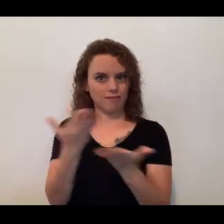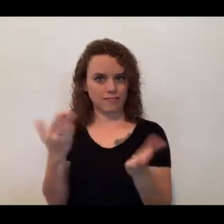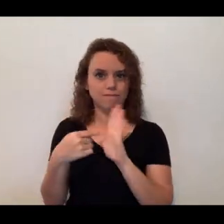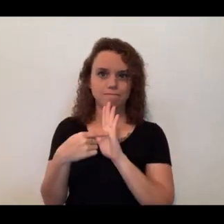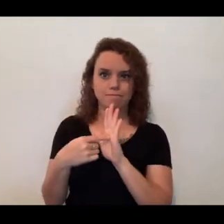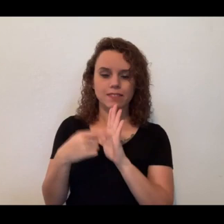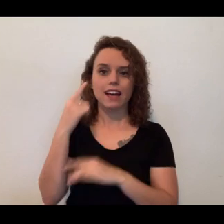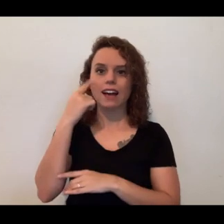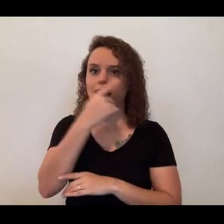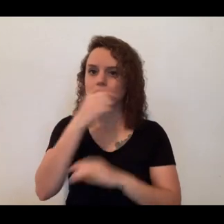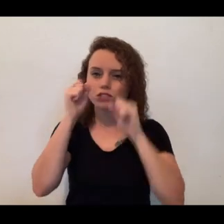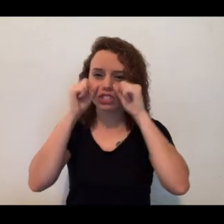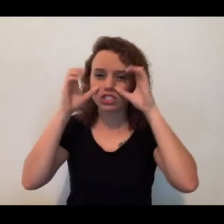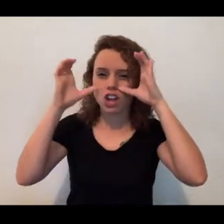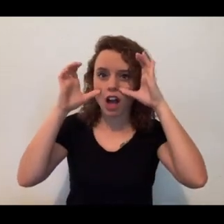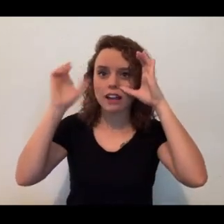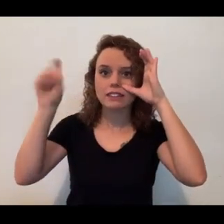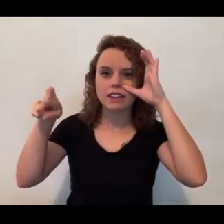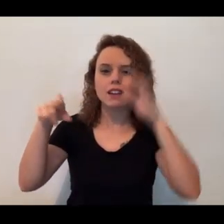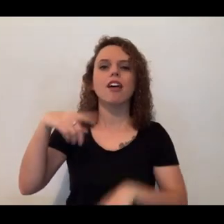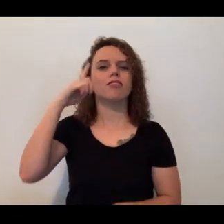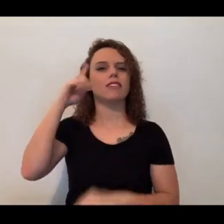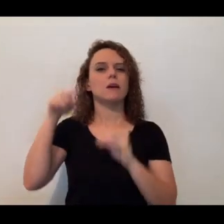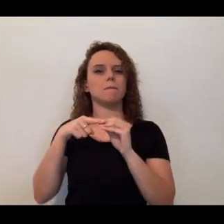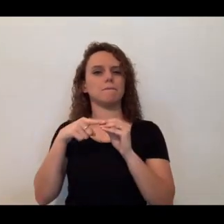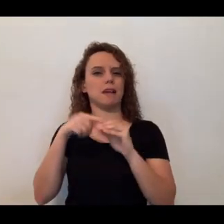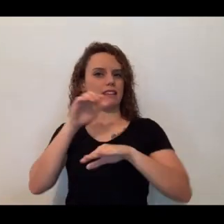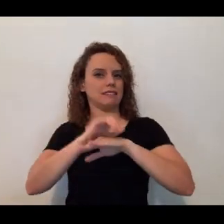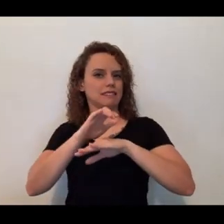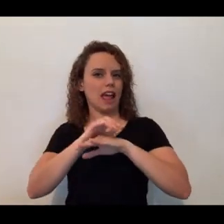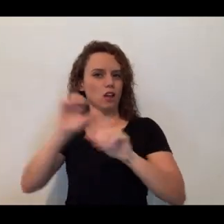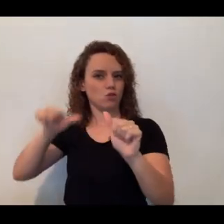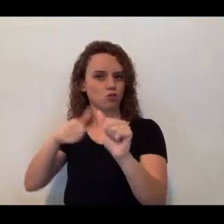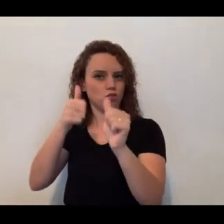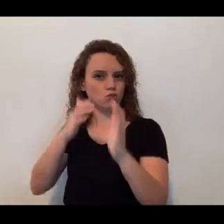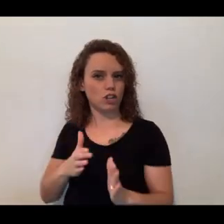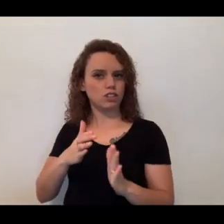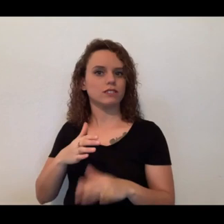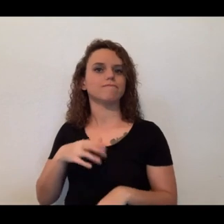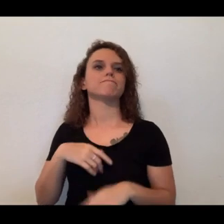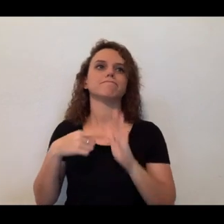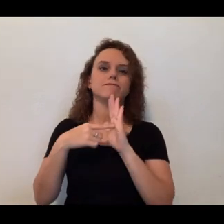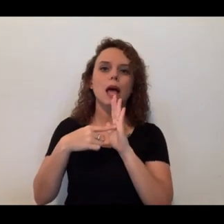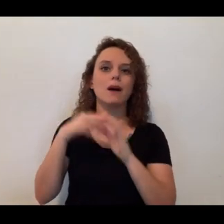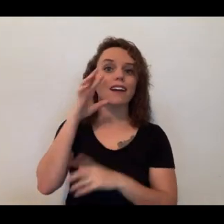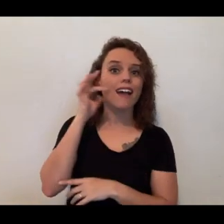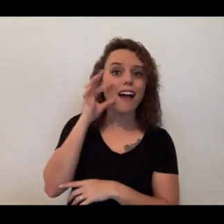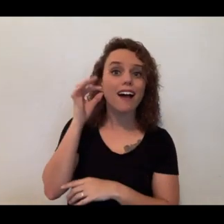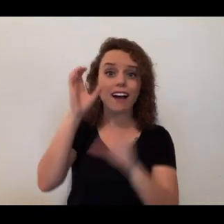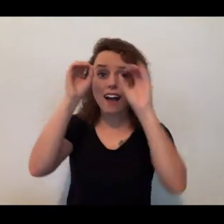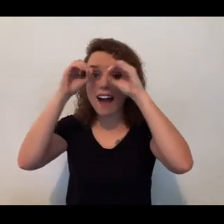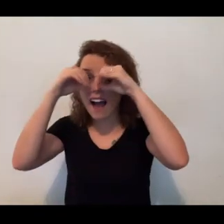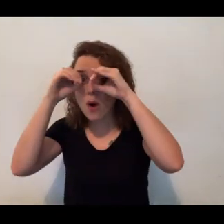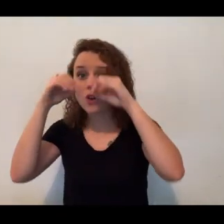Think of all of the nighttime predators that you know and can remember, things like cats or owls. They're usually going to have those big